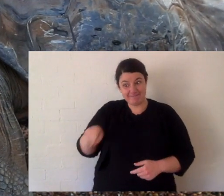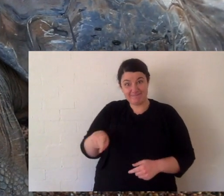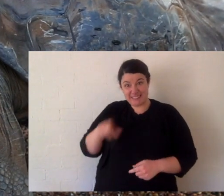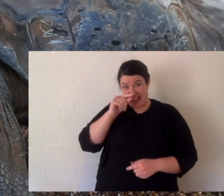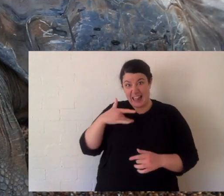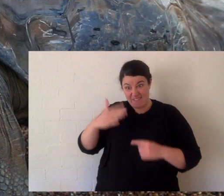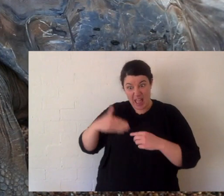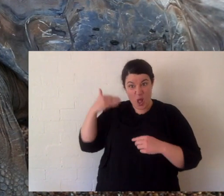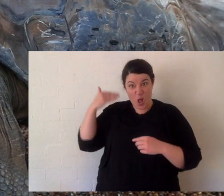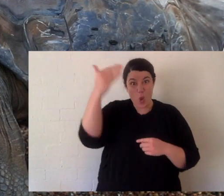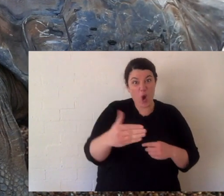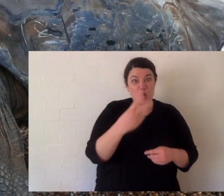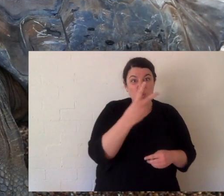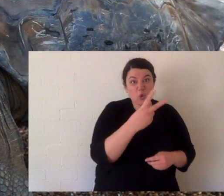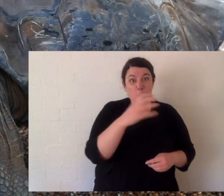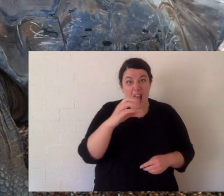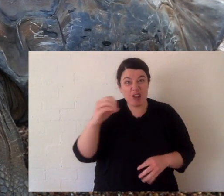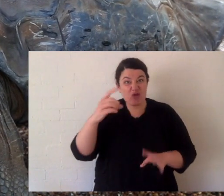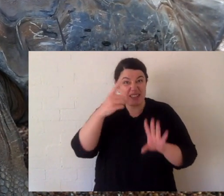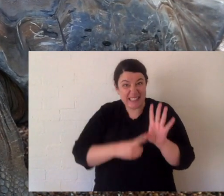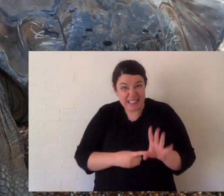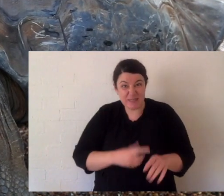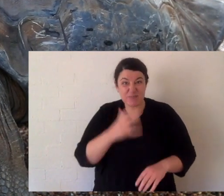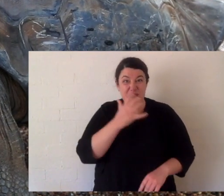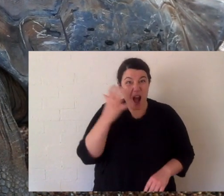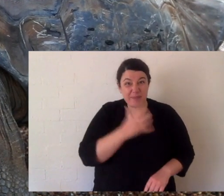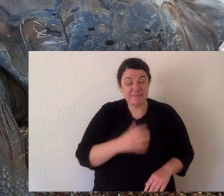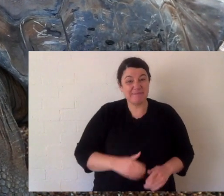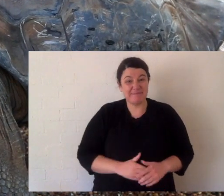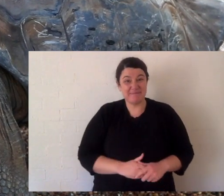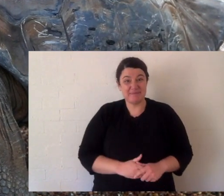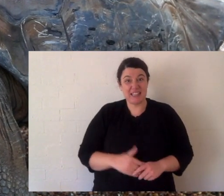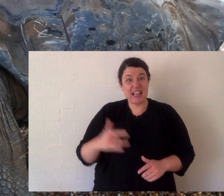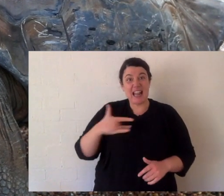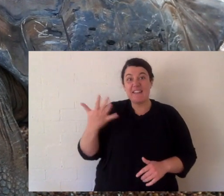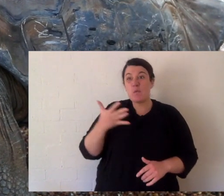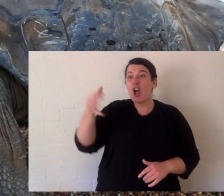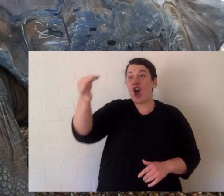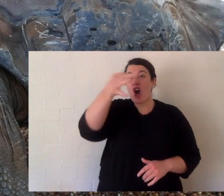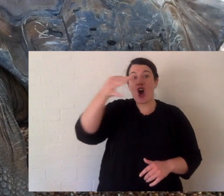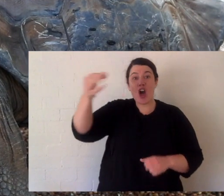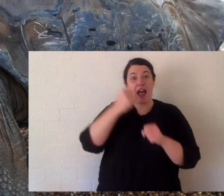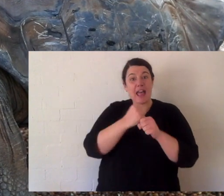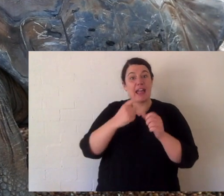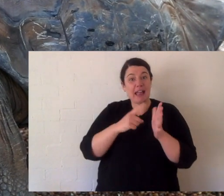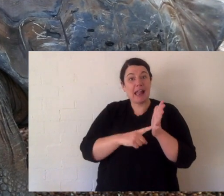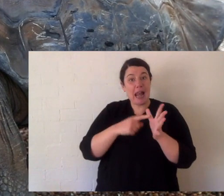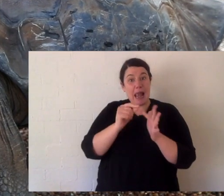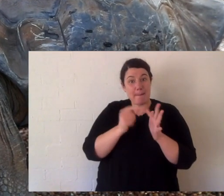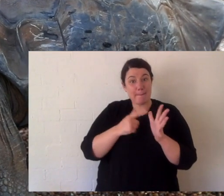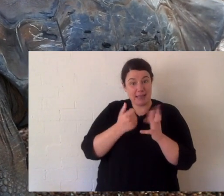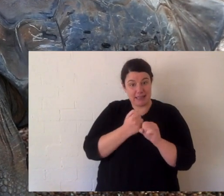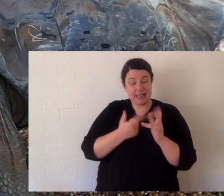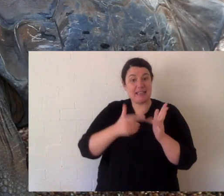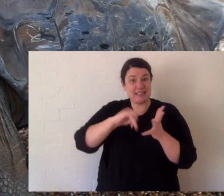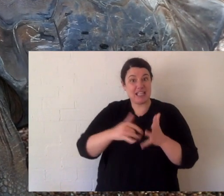live up to 200 years old. Can you imagine that? And they live in the Galapagos Islands. It's really interesting